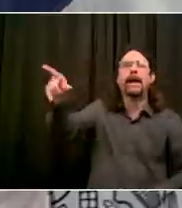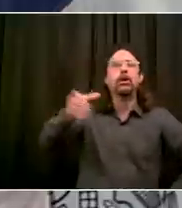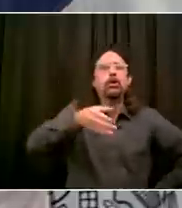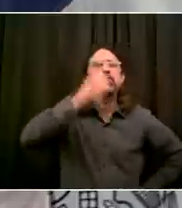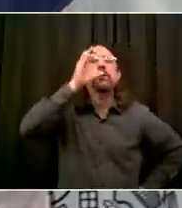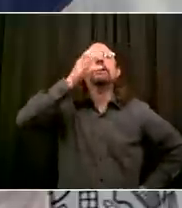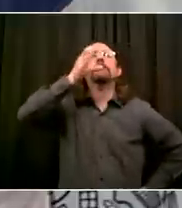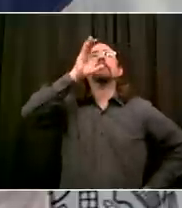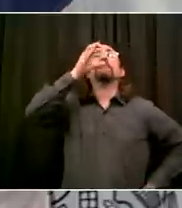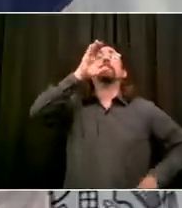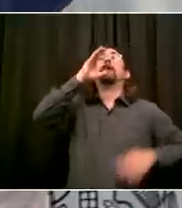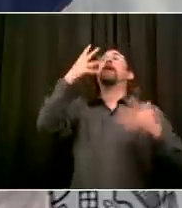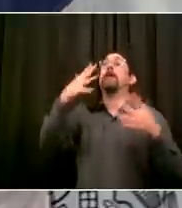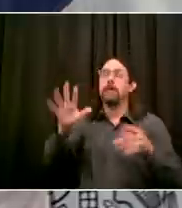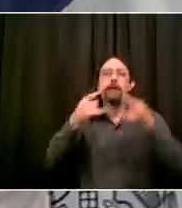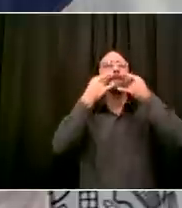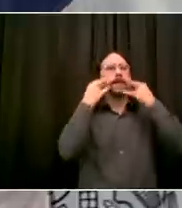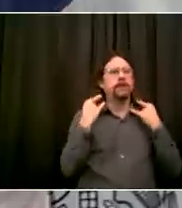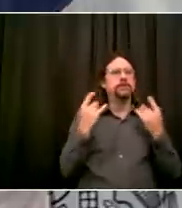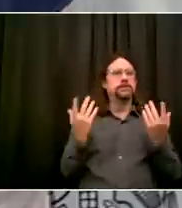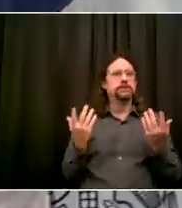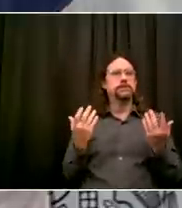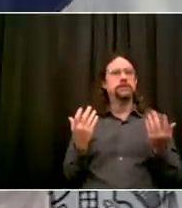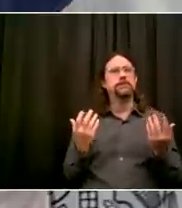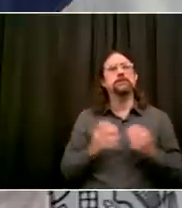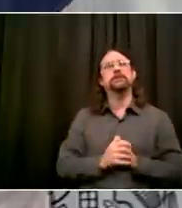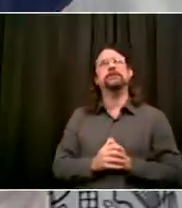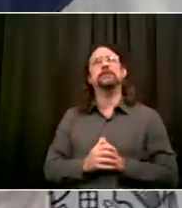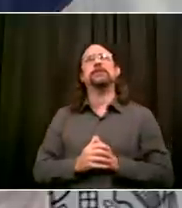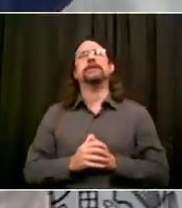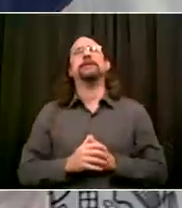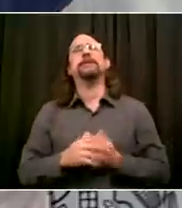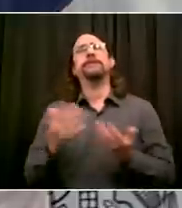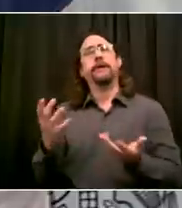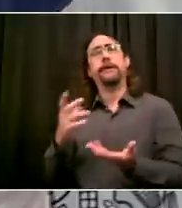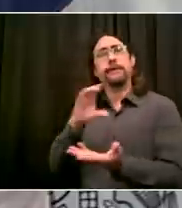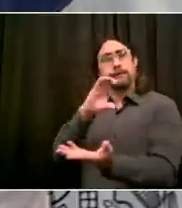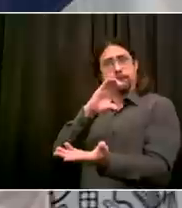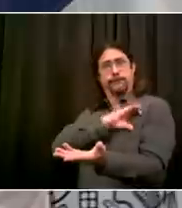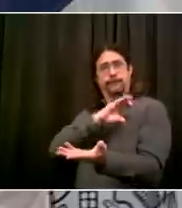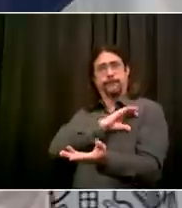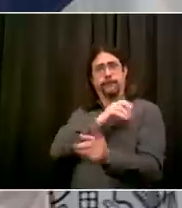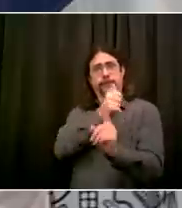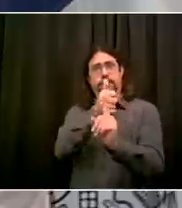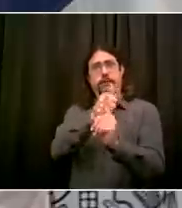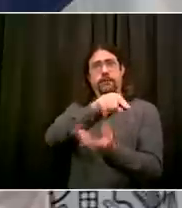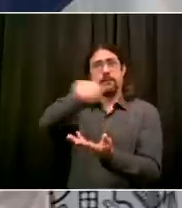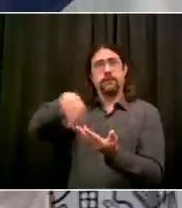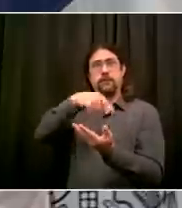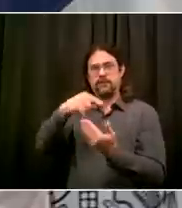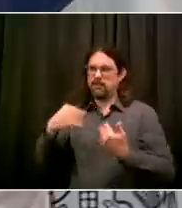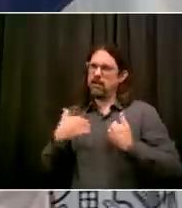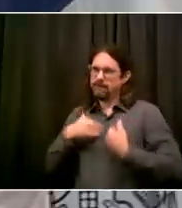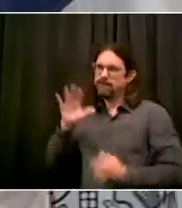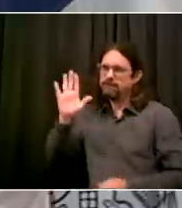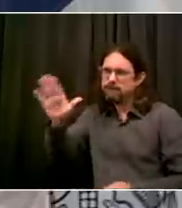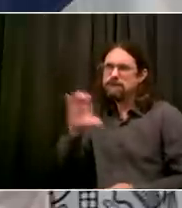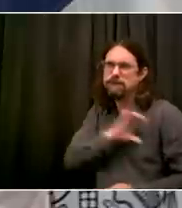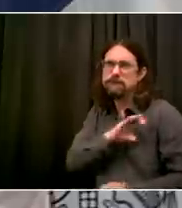these instructions that the commissioner has given. But if anyone doesn't, there should be penalties. Next up is Ruvane from Hamodea.